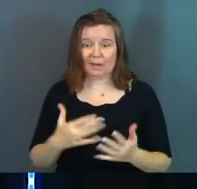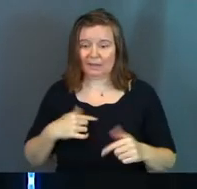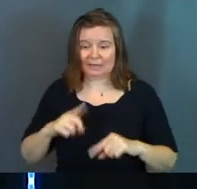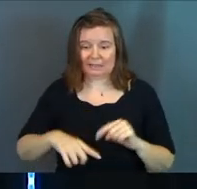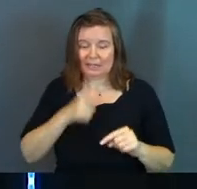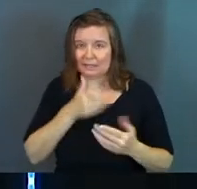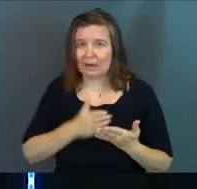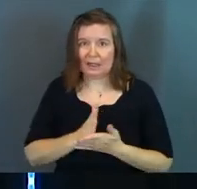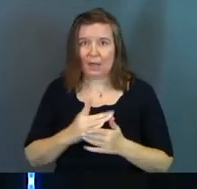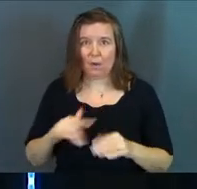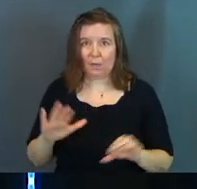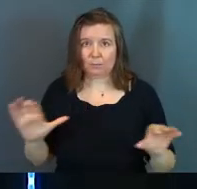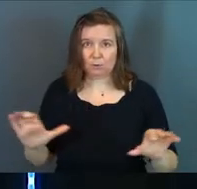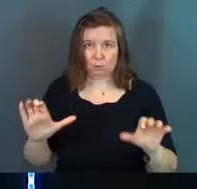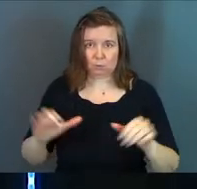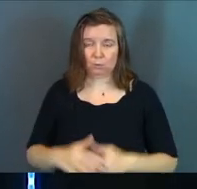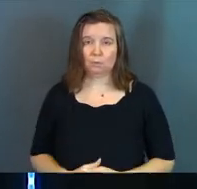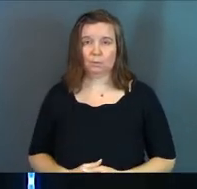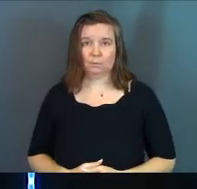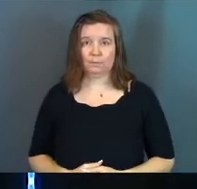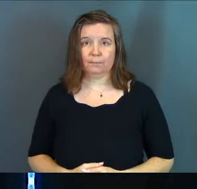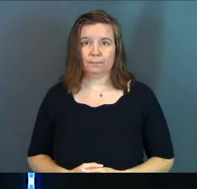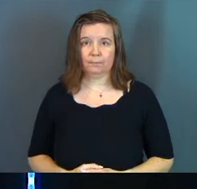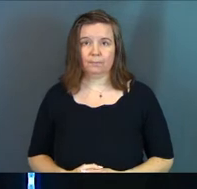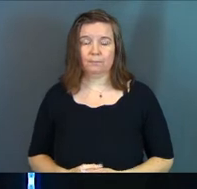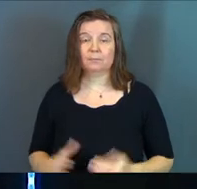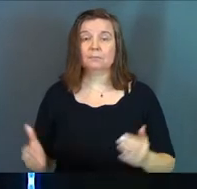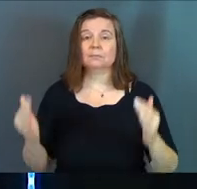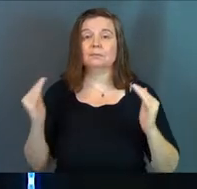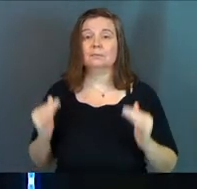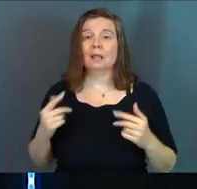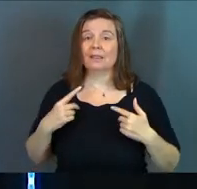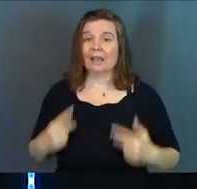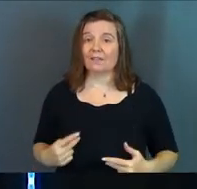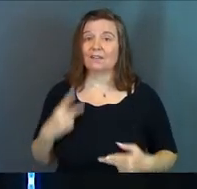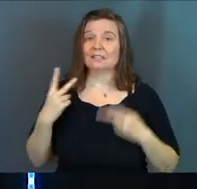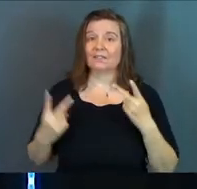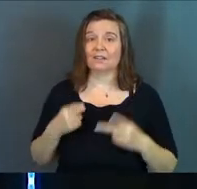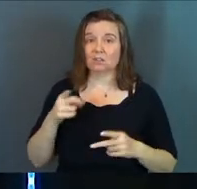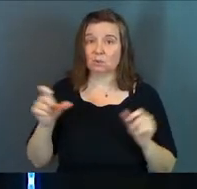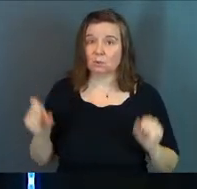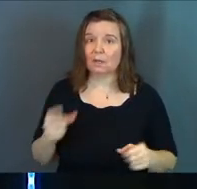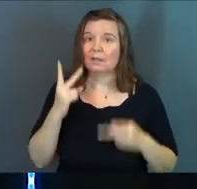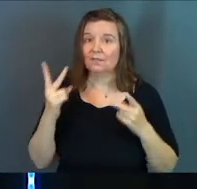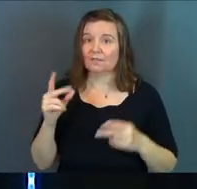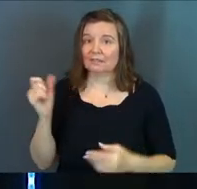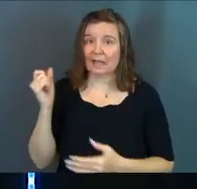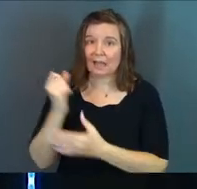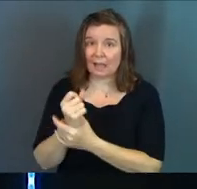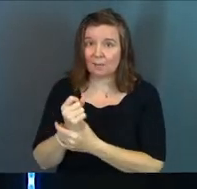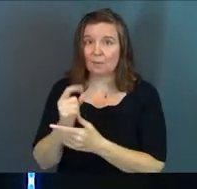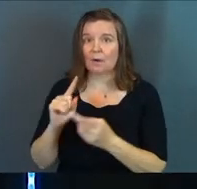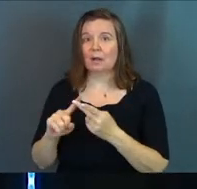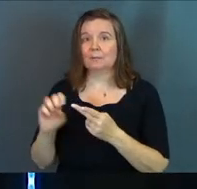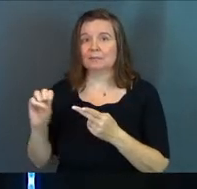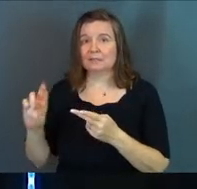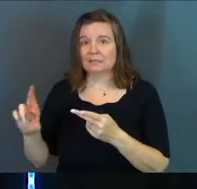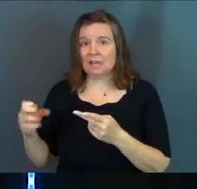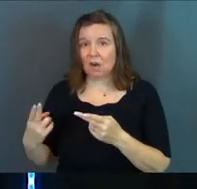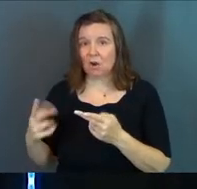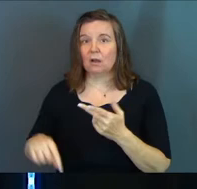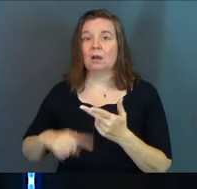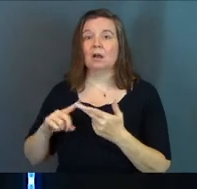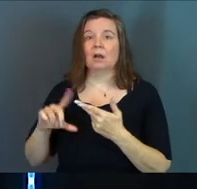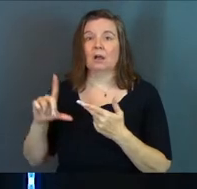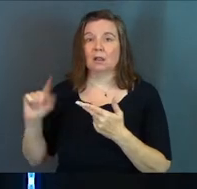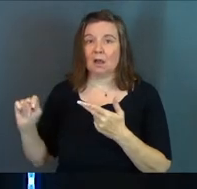that he does not allow them to do. Next, they can physically visit you. They visit Abraham and Sarah. visit Lot at one